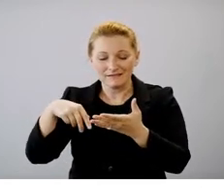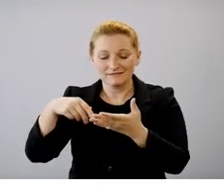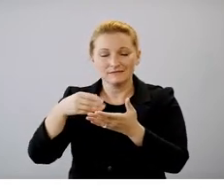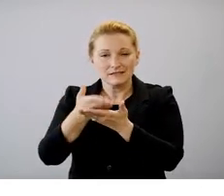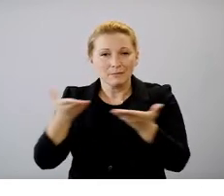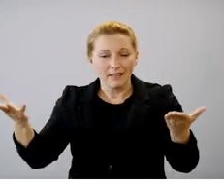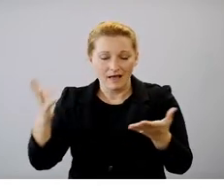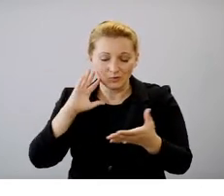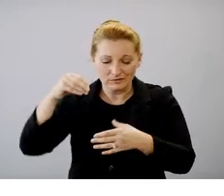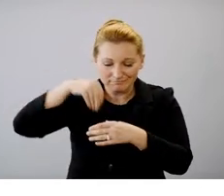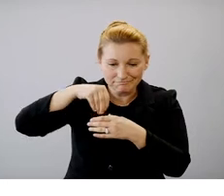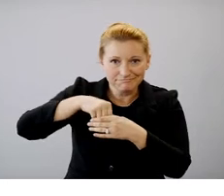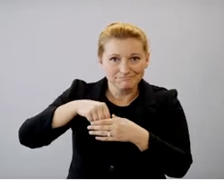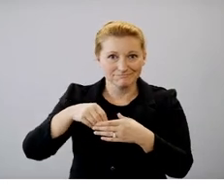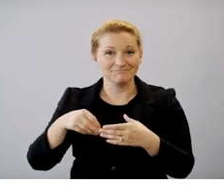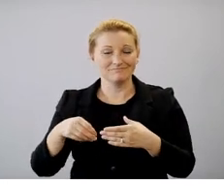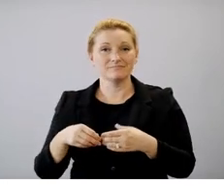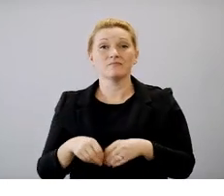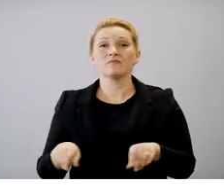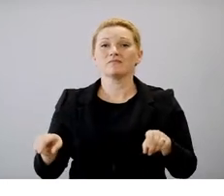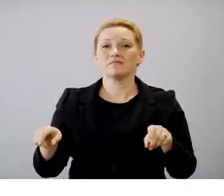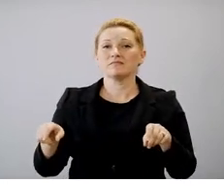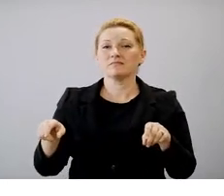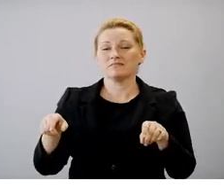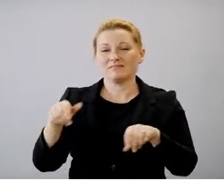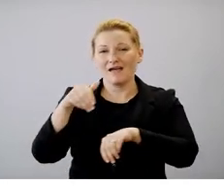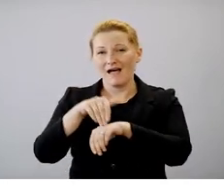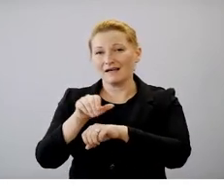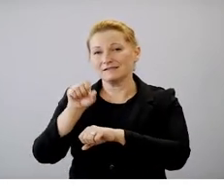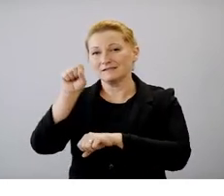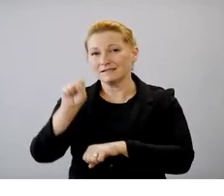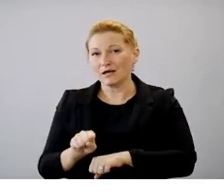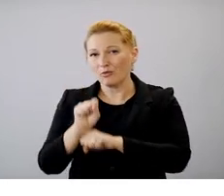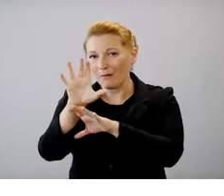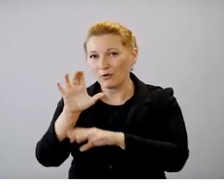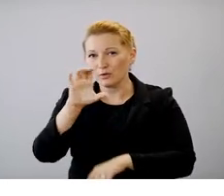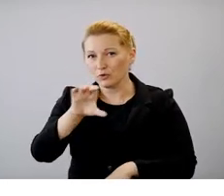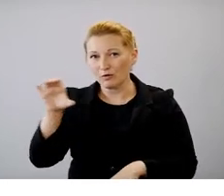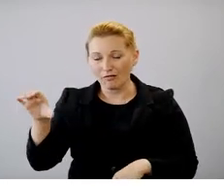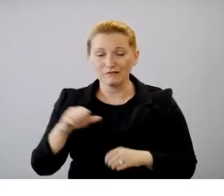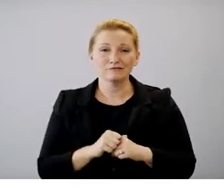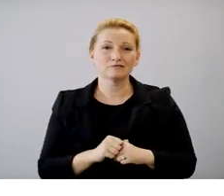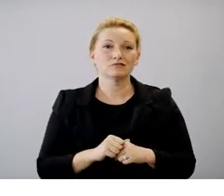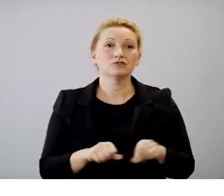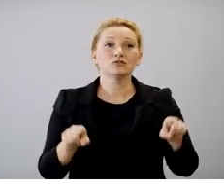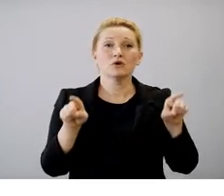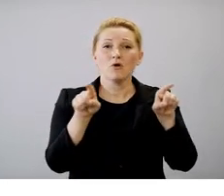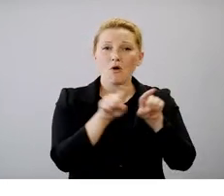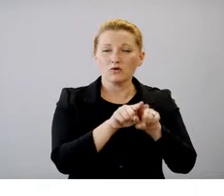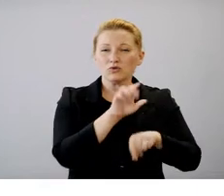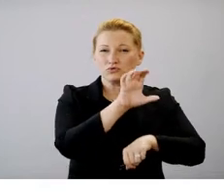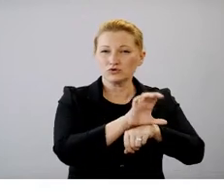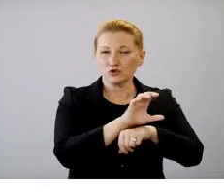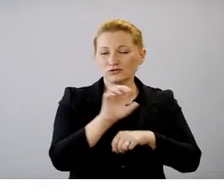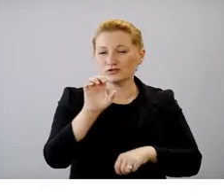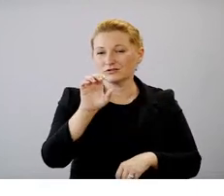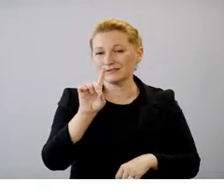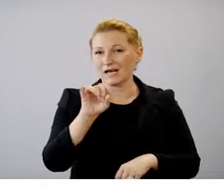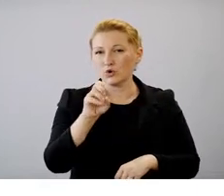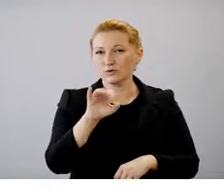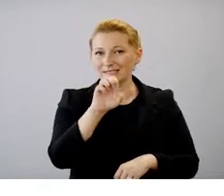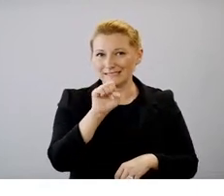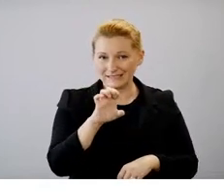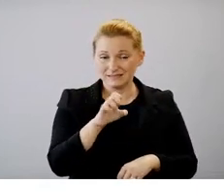You'll also see that we have a Sunday event in partnership with the Diocese of Phoenix. And the team has pulled together additional educational